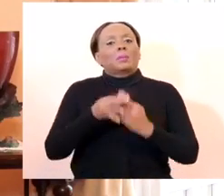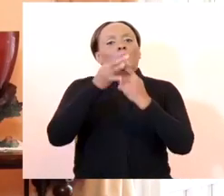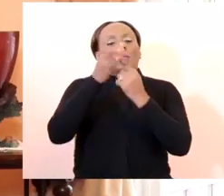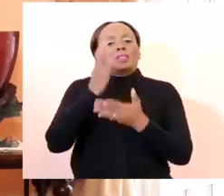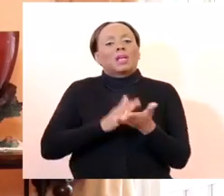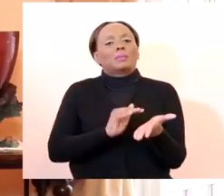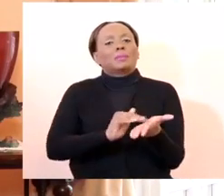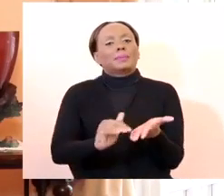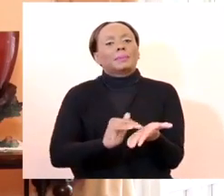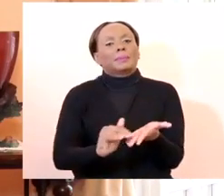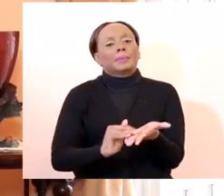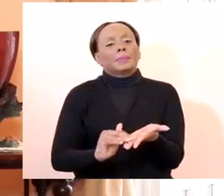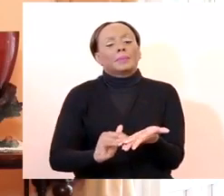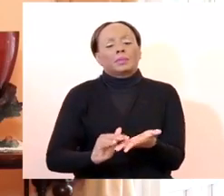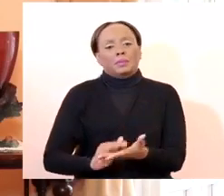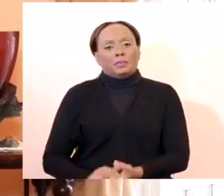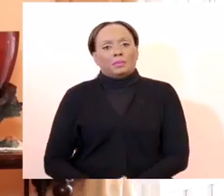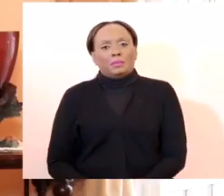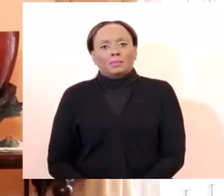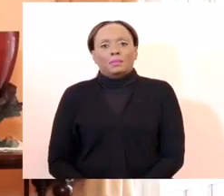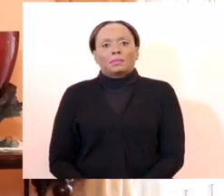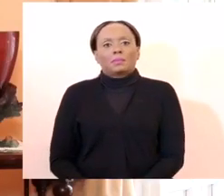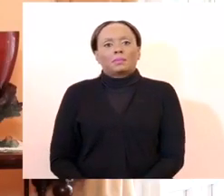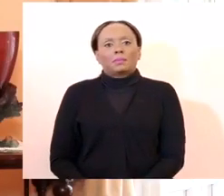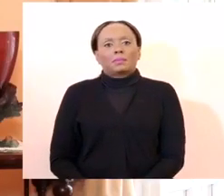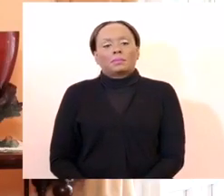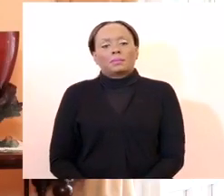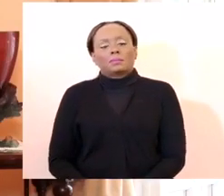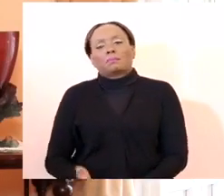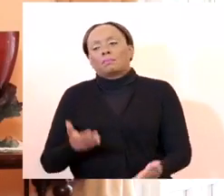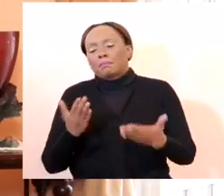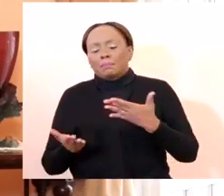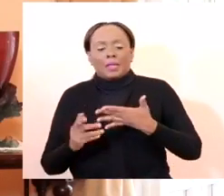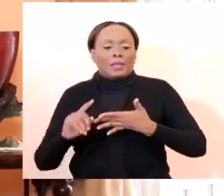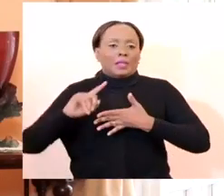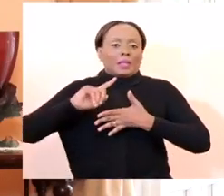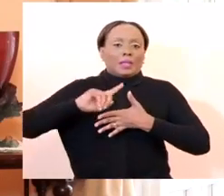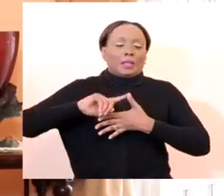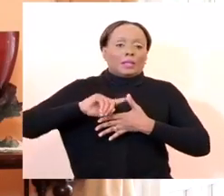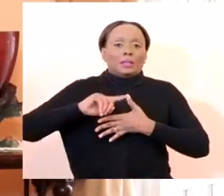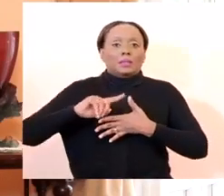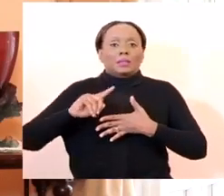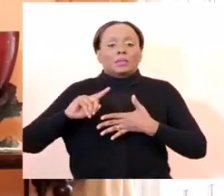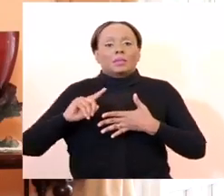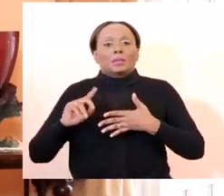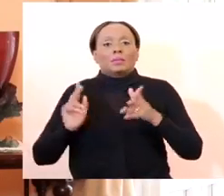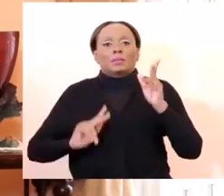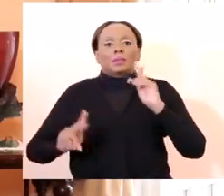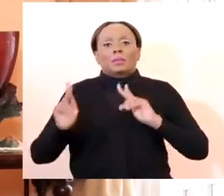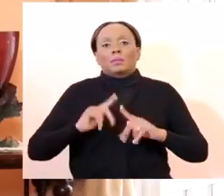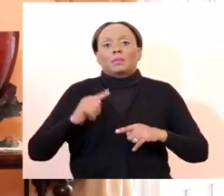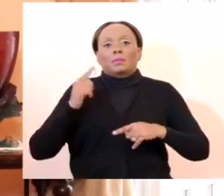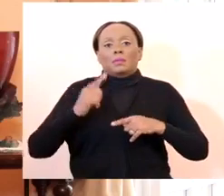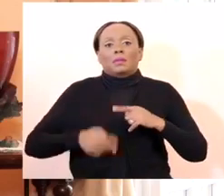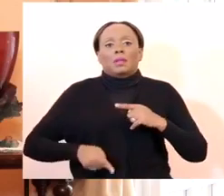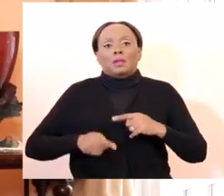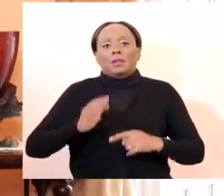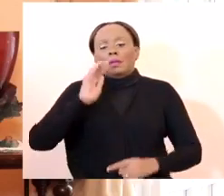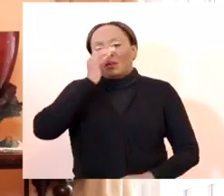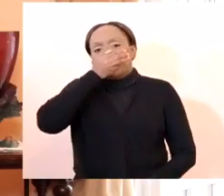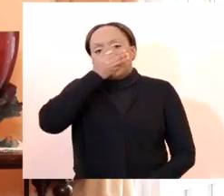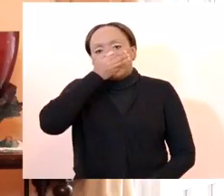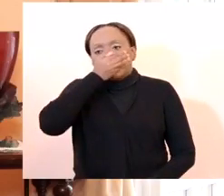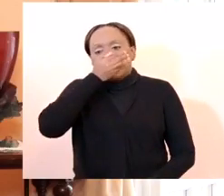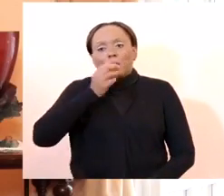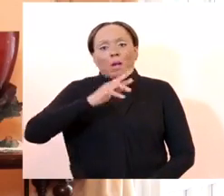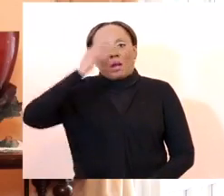And those exceptions are perhaps quite obvious. There are people who can't wear a mask or a face shield or any kind of